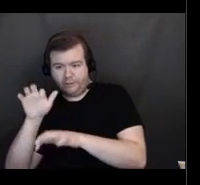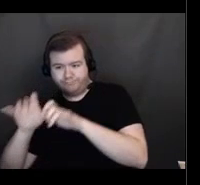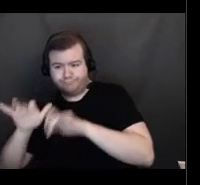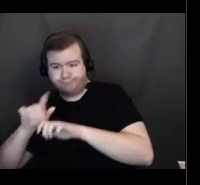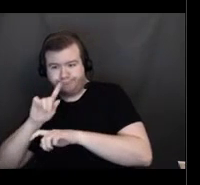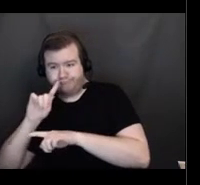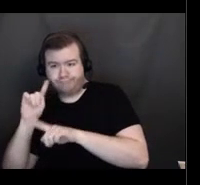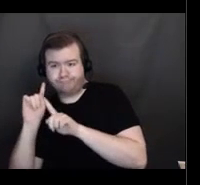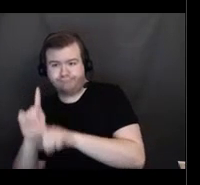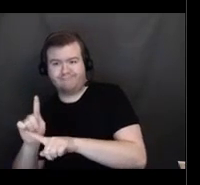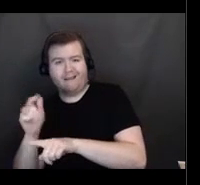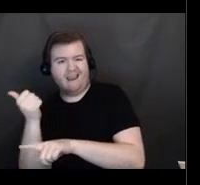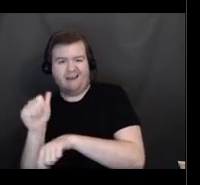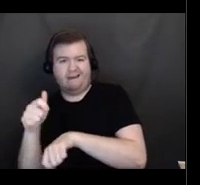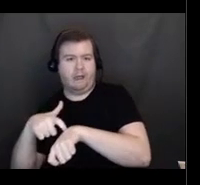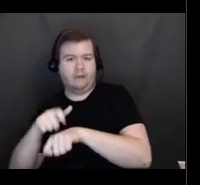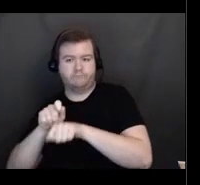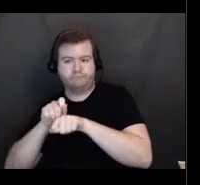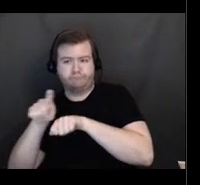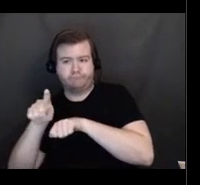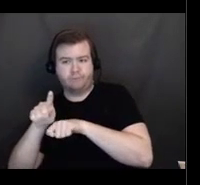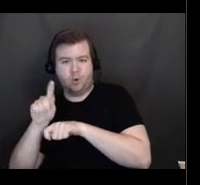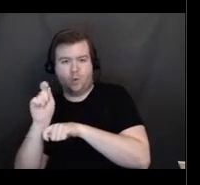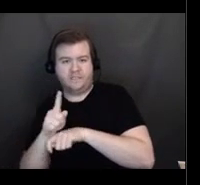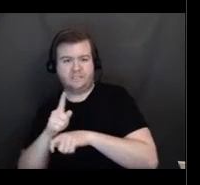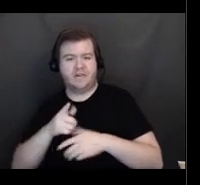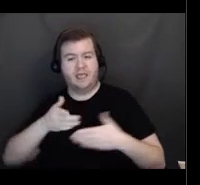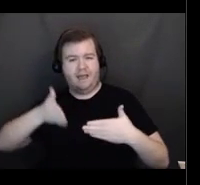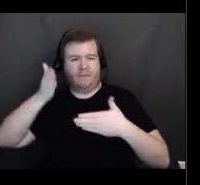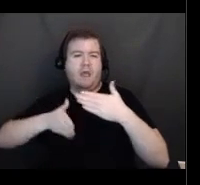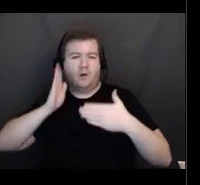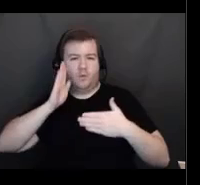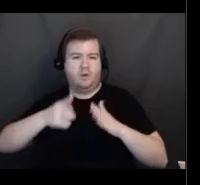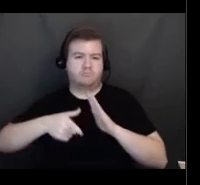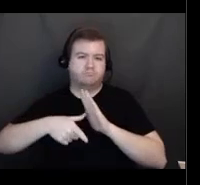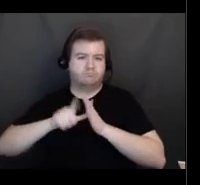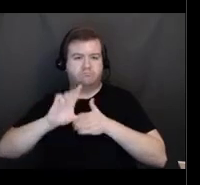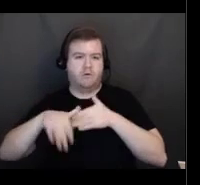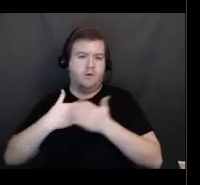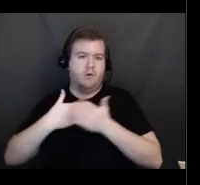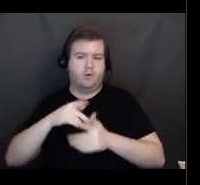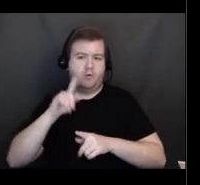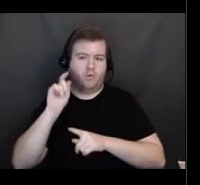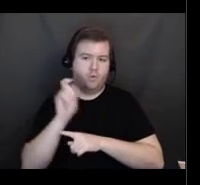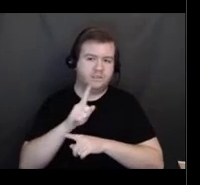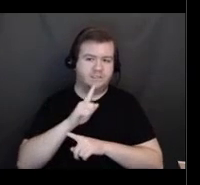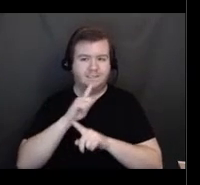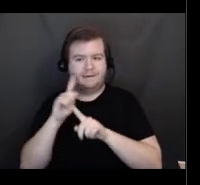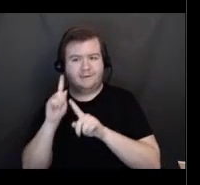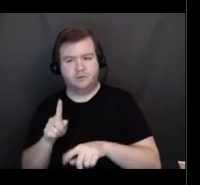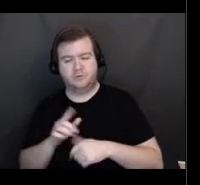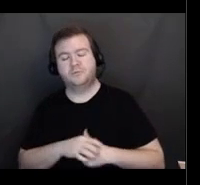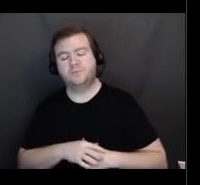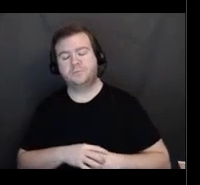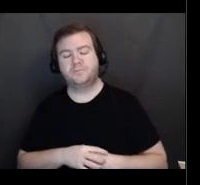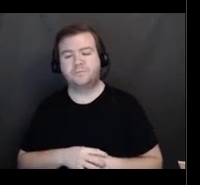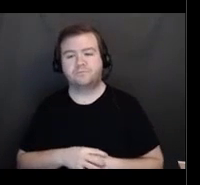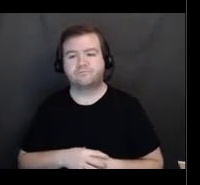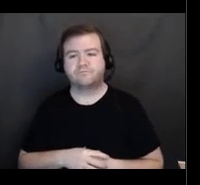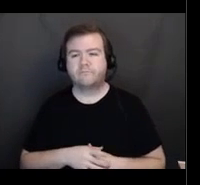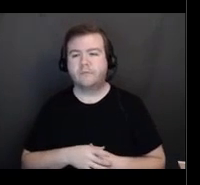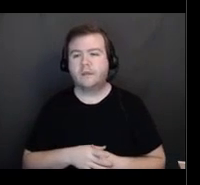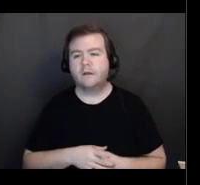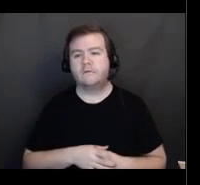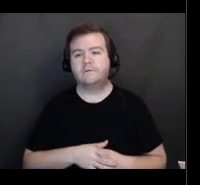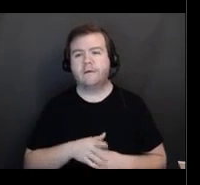my—I don't think you can see it, but if you can't, there is the control bar,